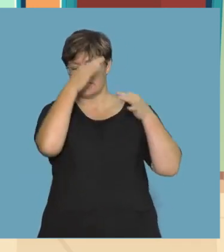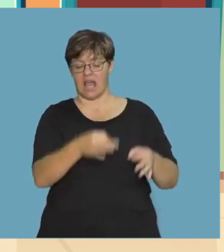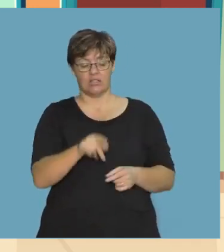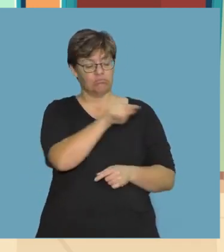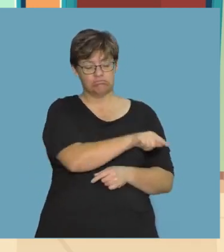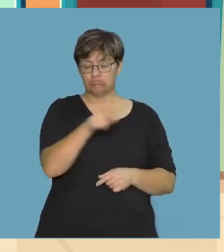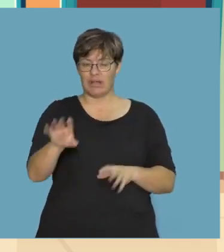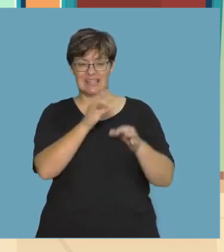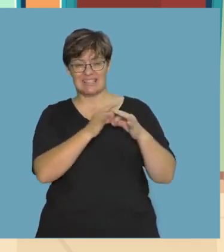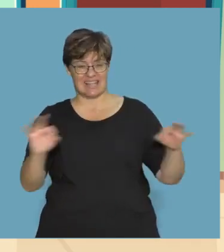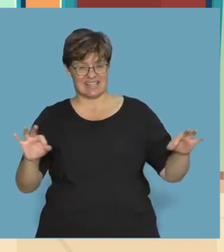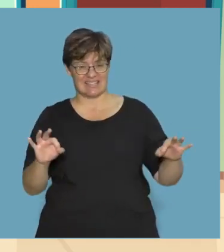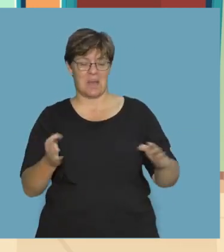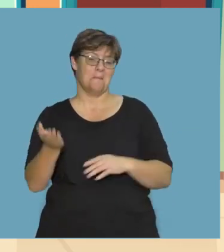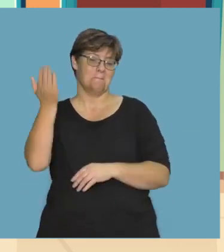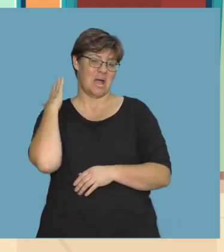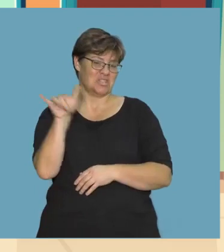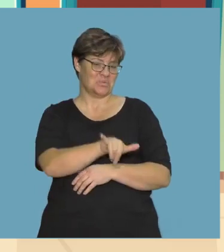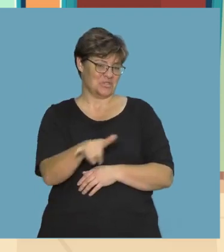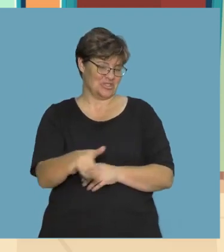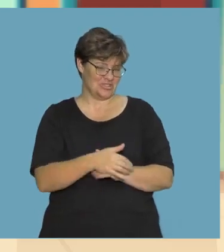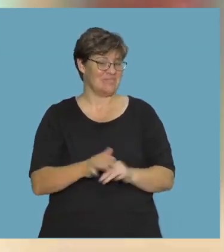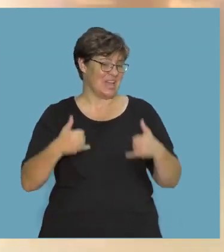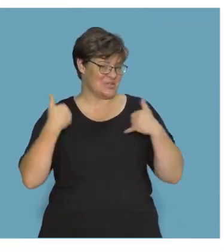is in the past Have fun!